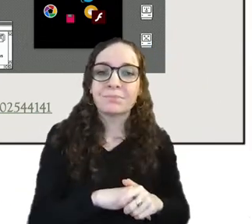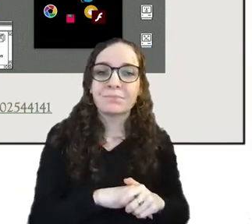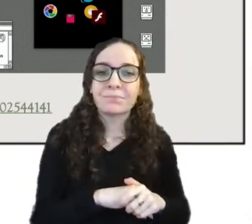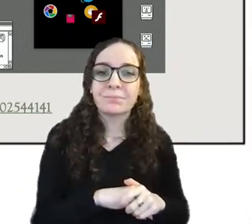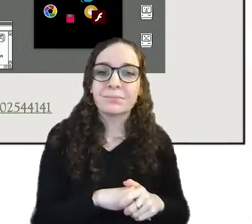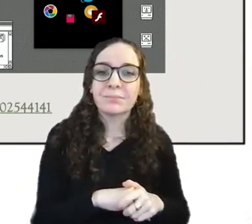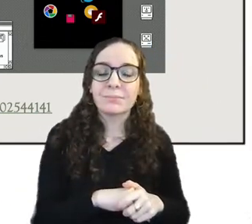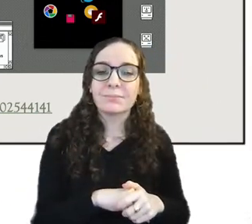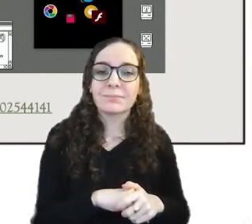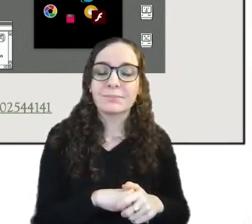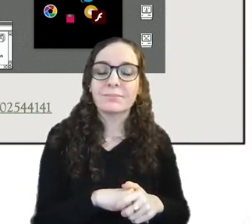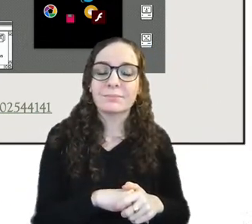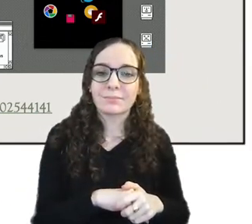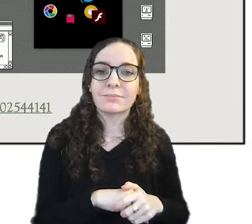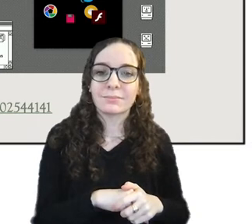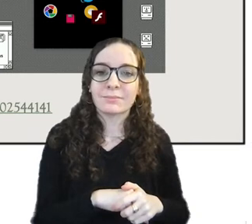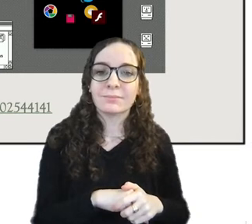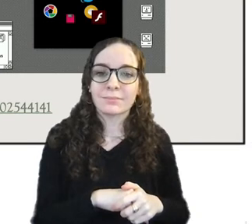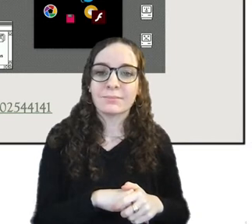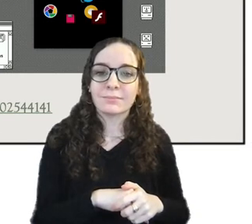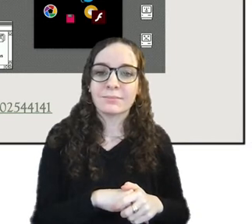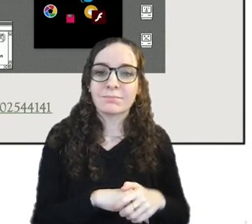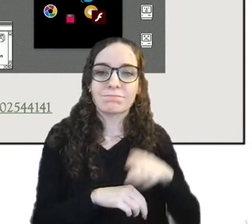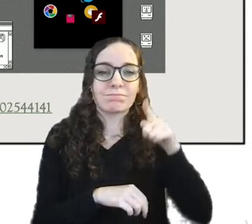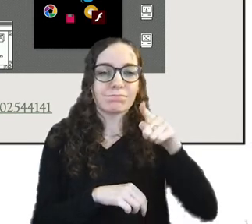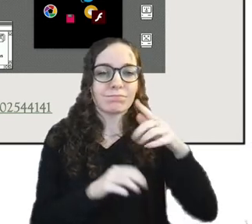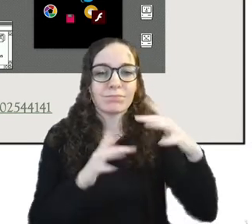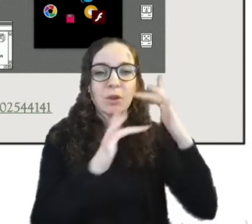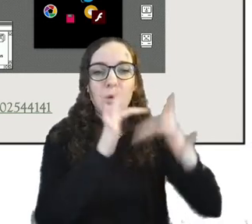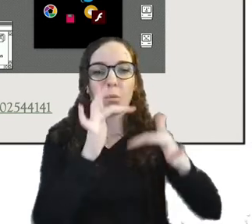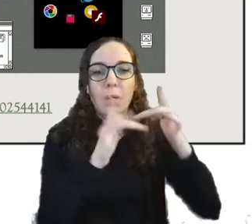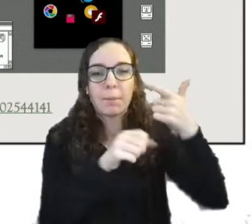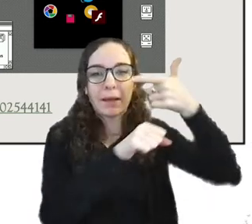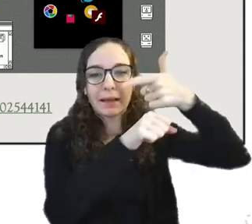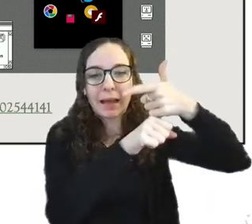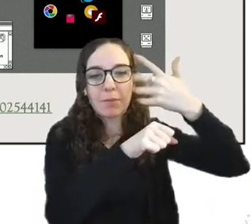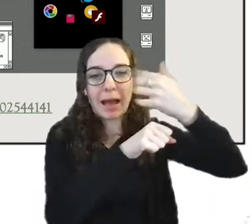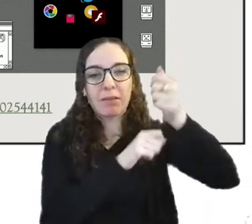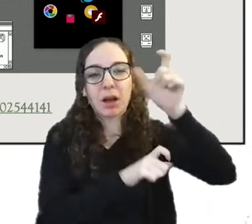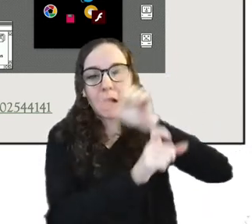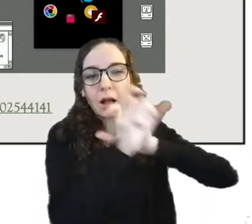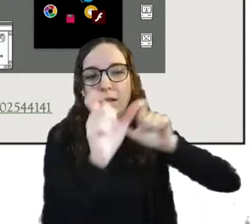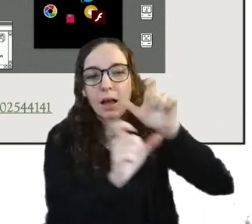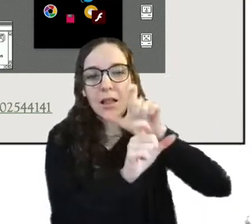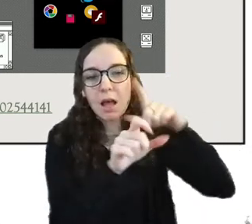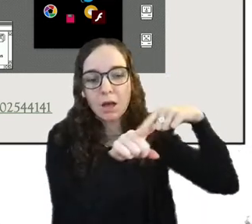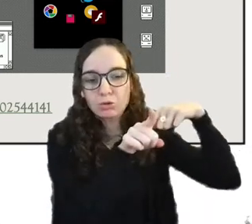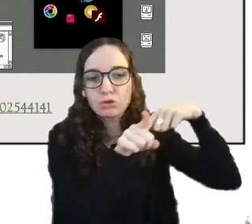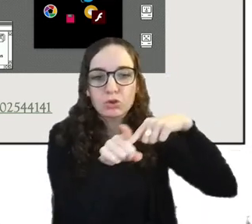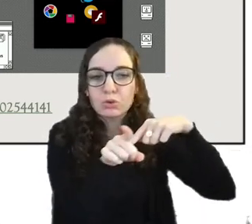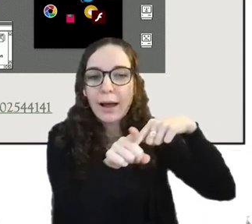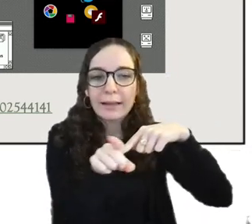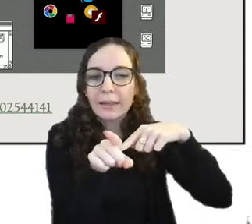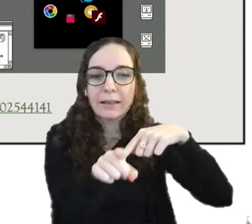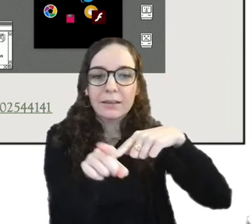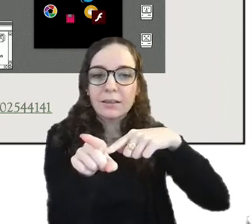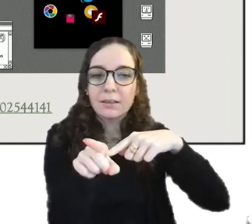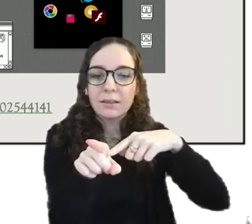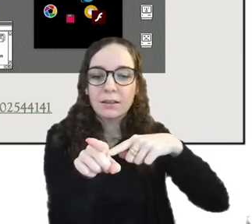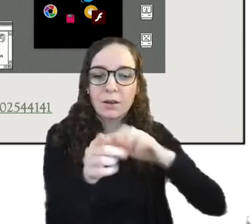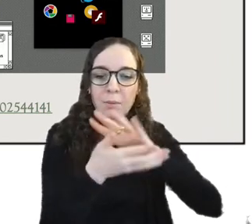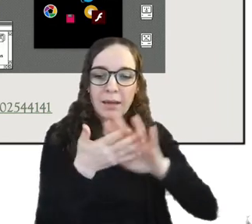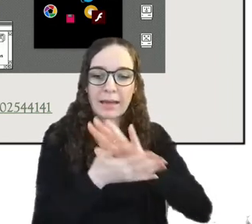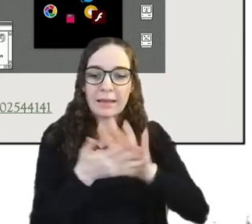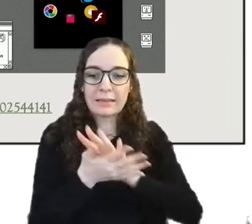and the webcam is combined with a color tracking algorithm so it kind of follows the player's movement